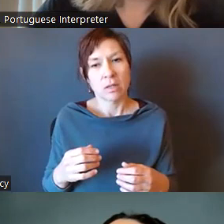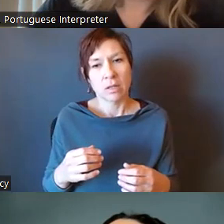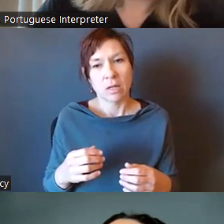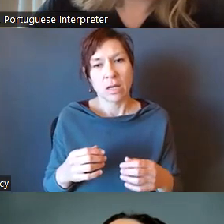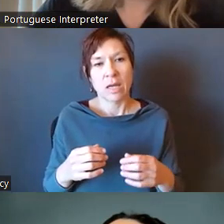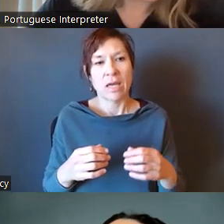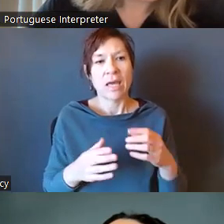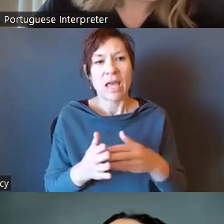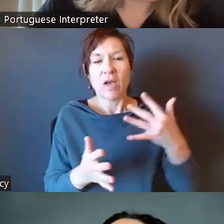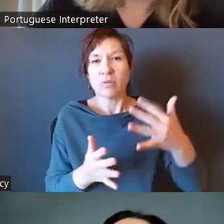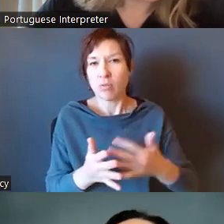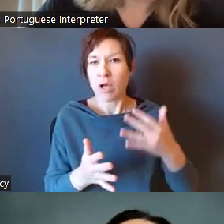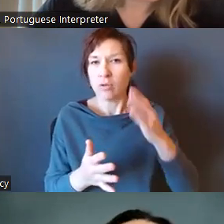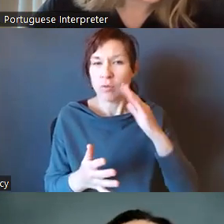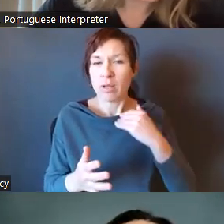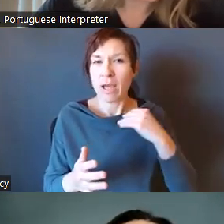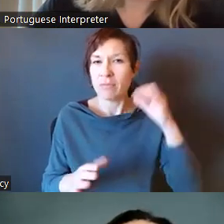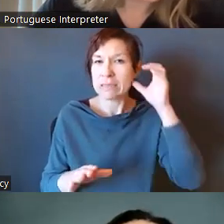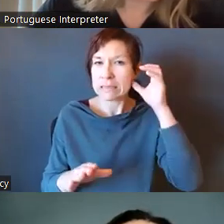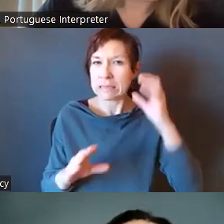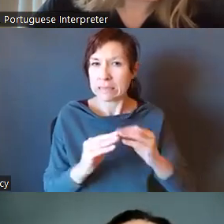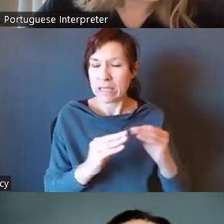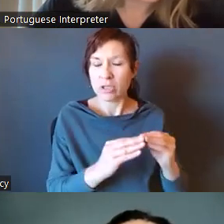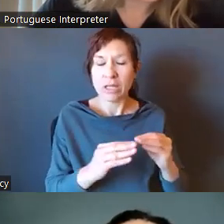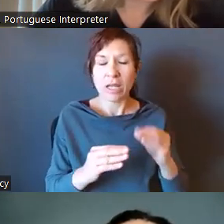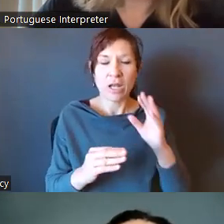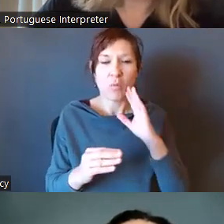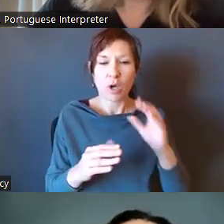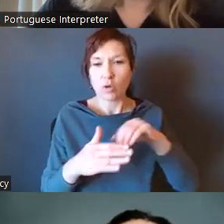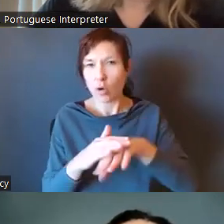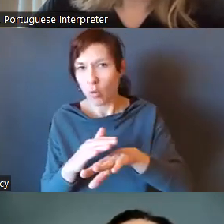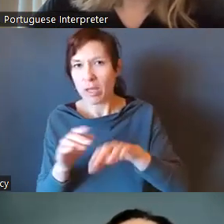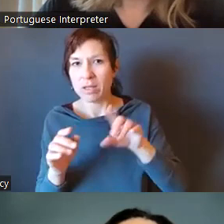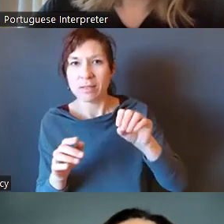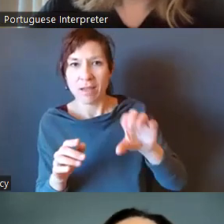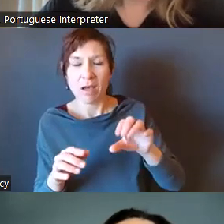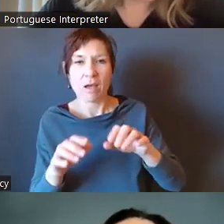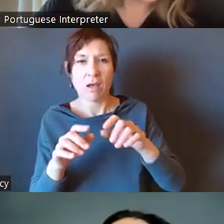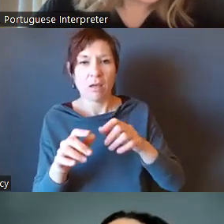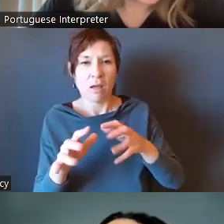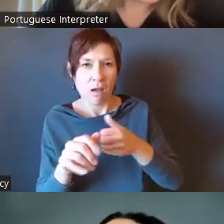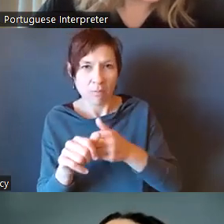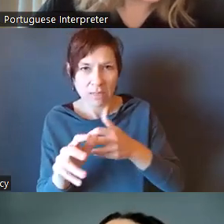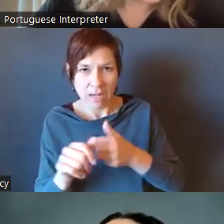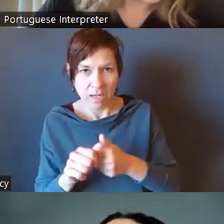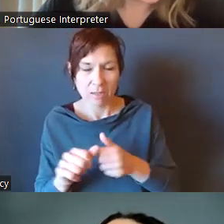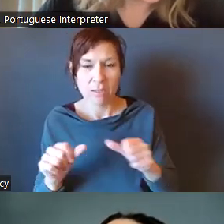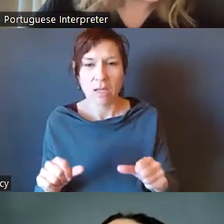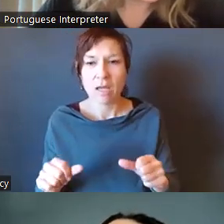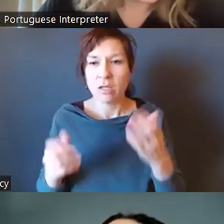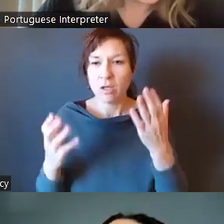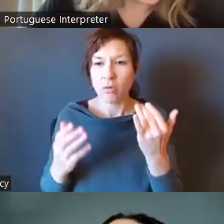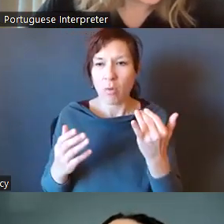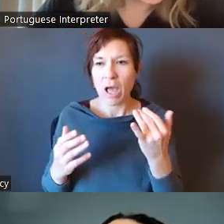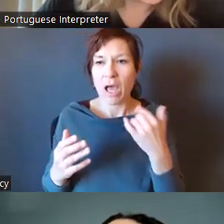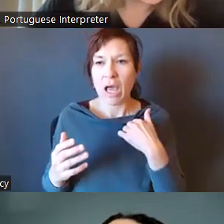so that's why I had an email I sent to you all directed your attention to that